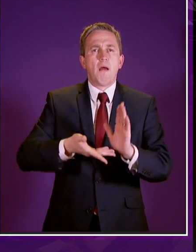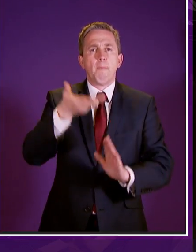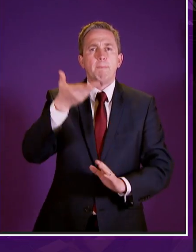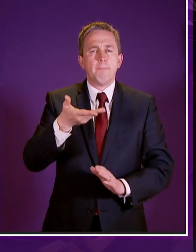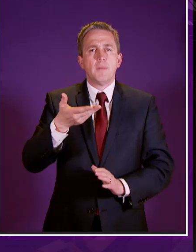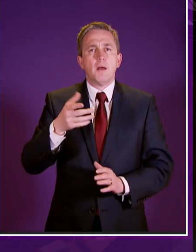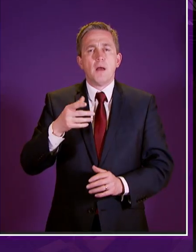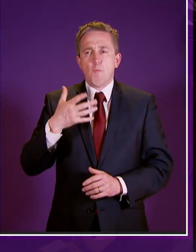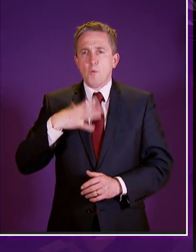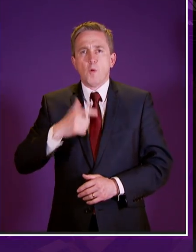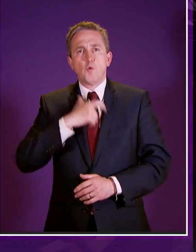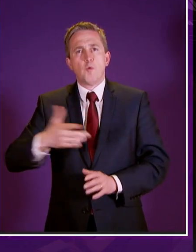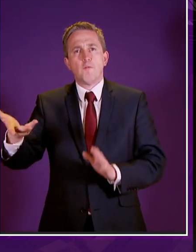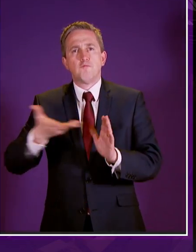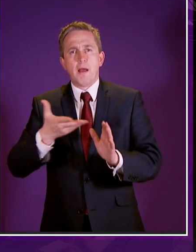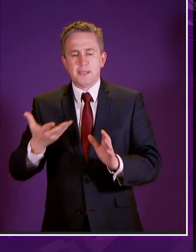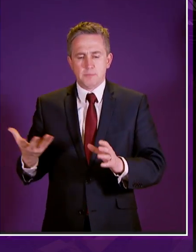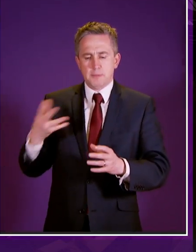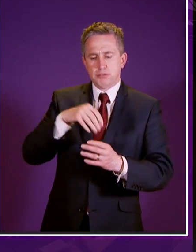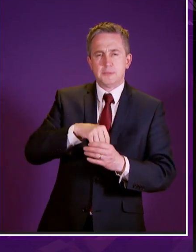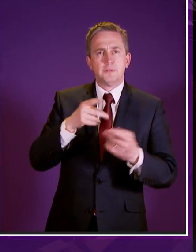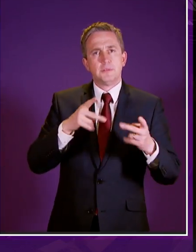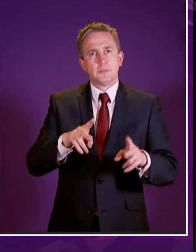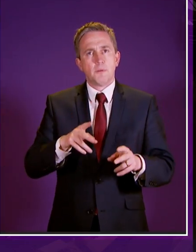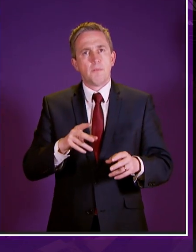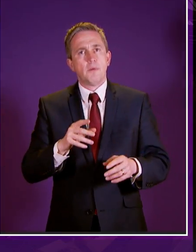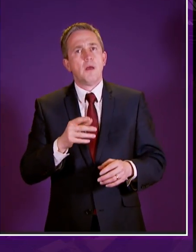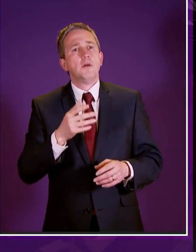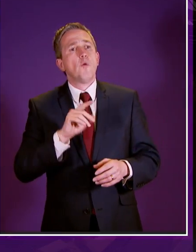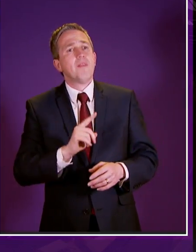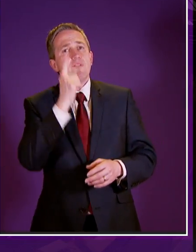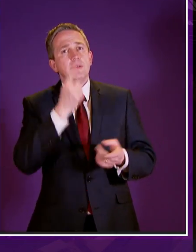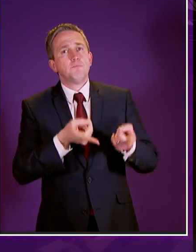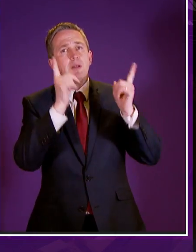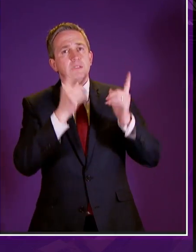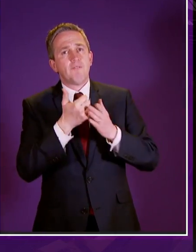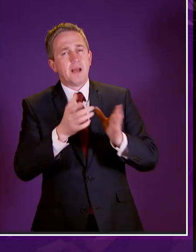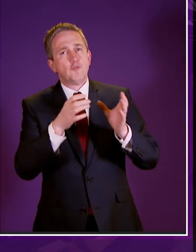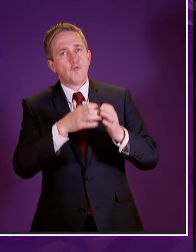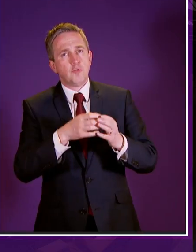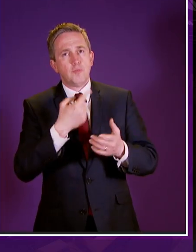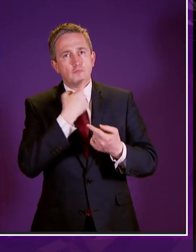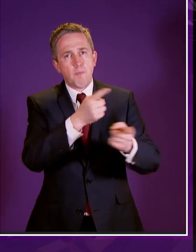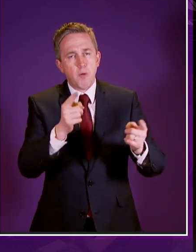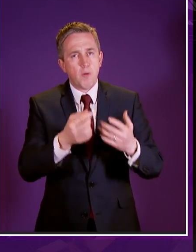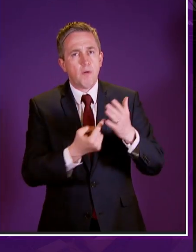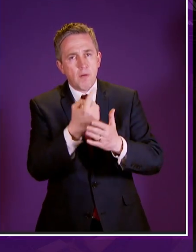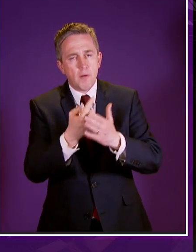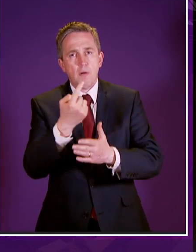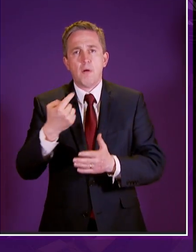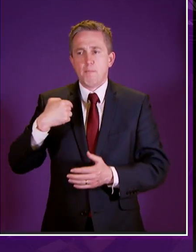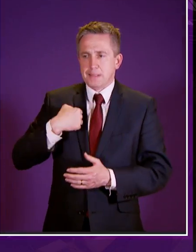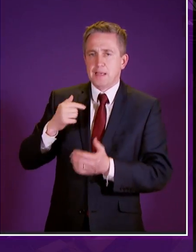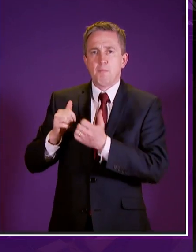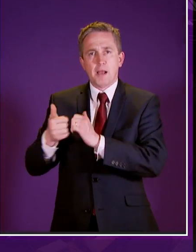embed human rights into the system when the first minister's advisory group reports together with my colleagues paulie